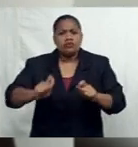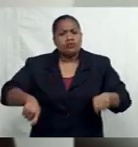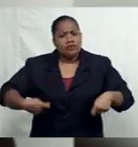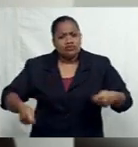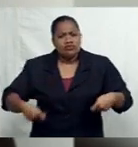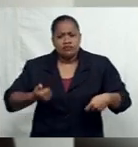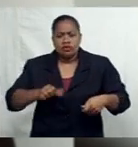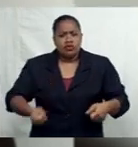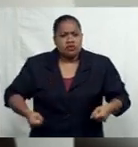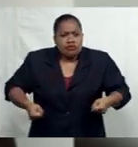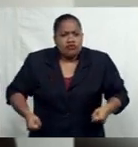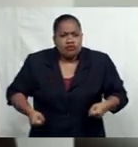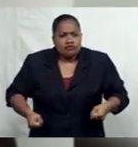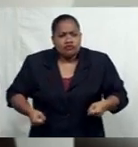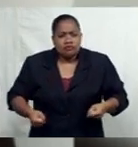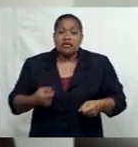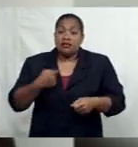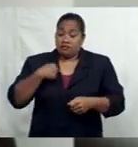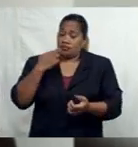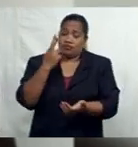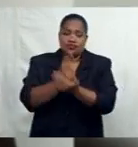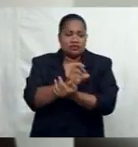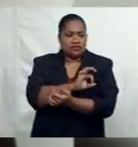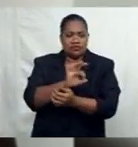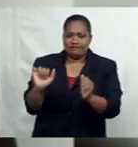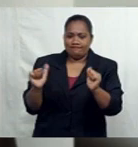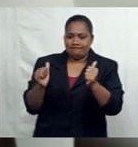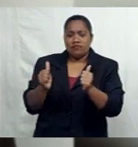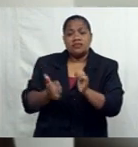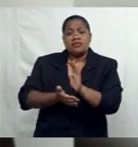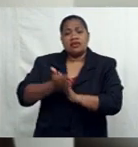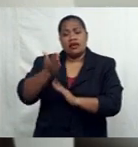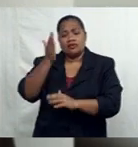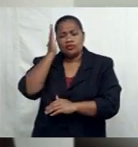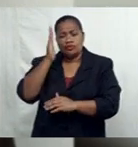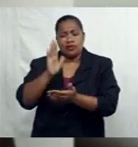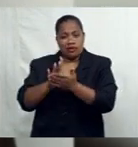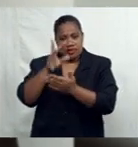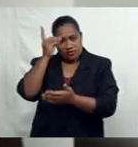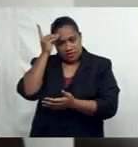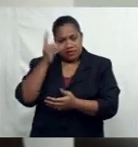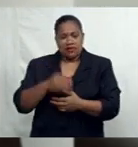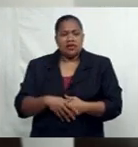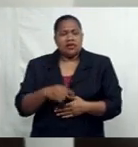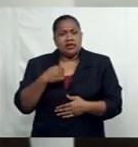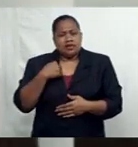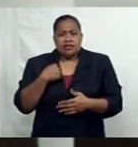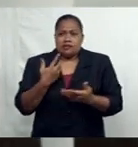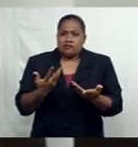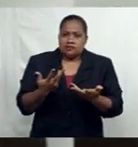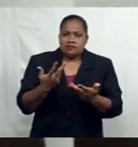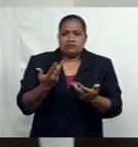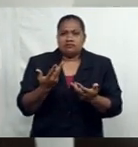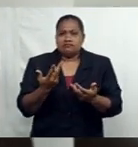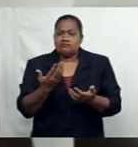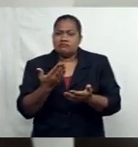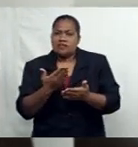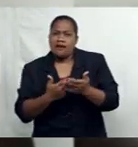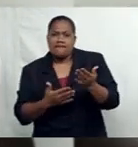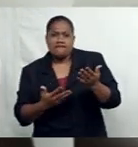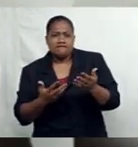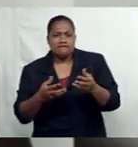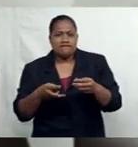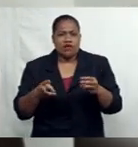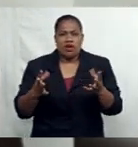So I didn't really complete high school education, went as far as halfway through form